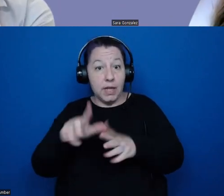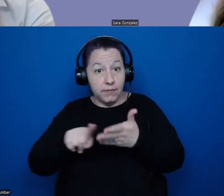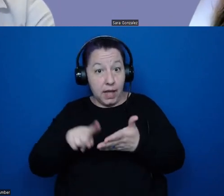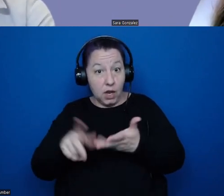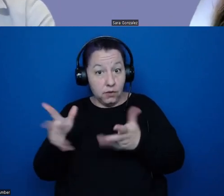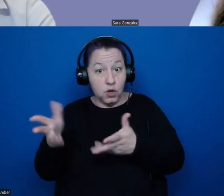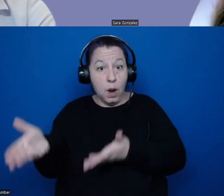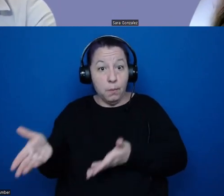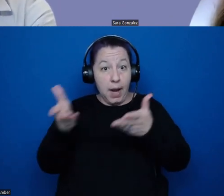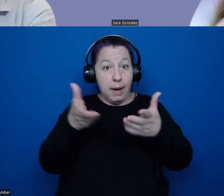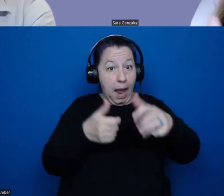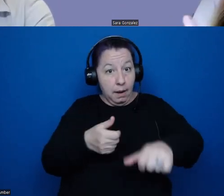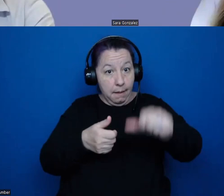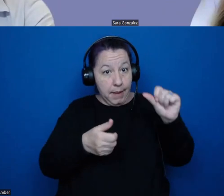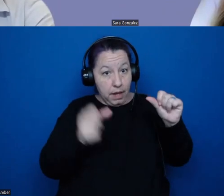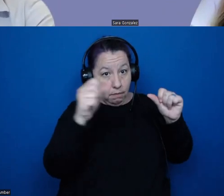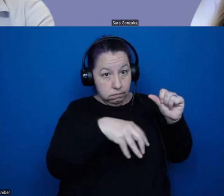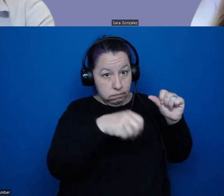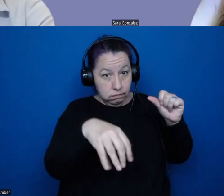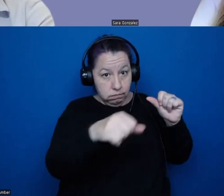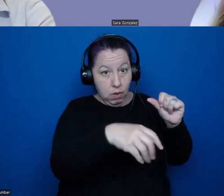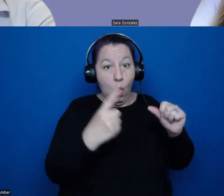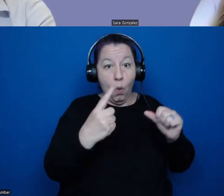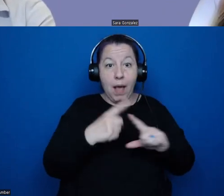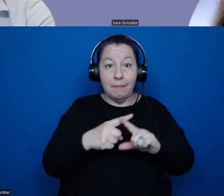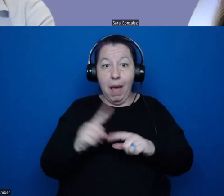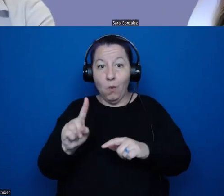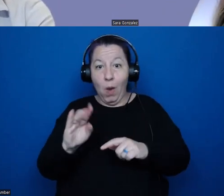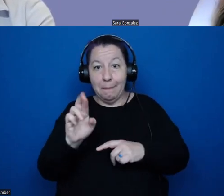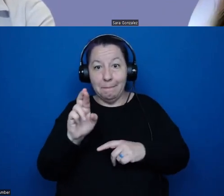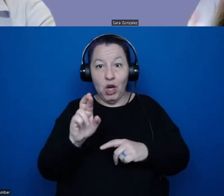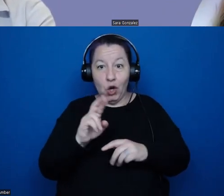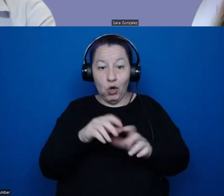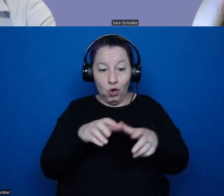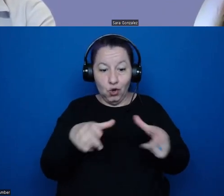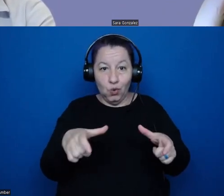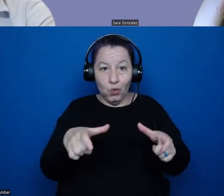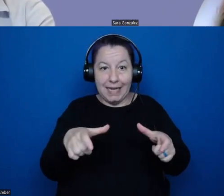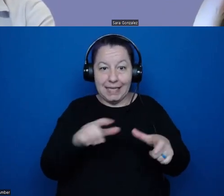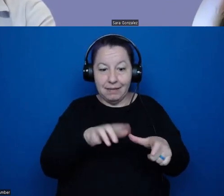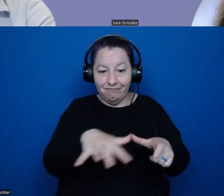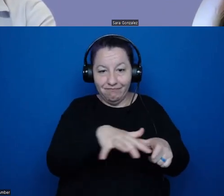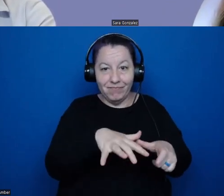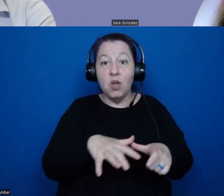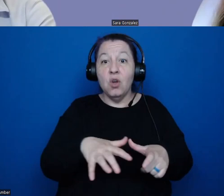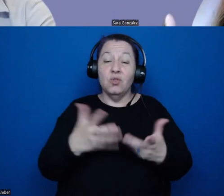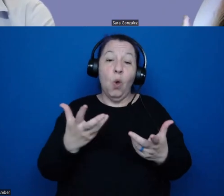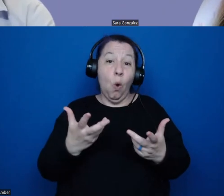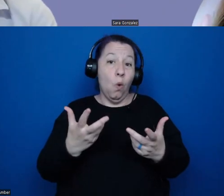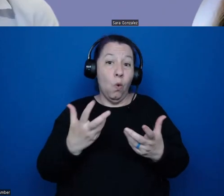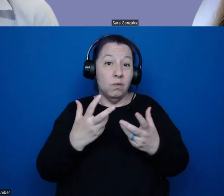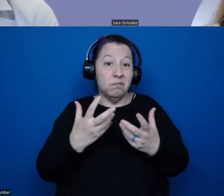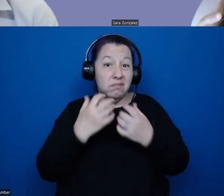return them to their original one by one meter unit proveniences. So the value of catch and release in this sense is that we are